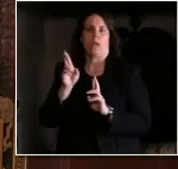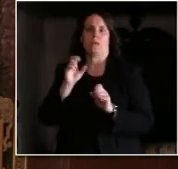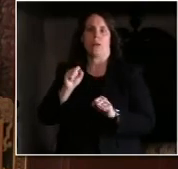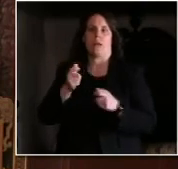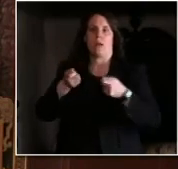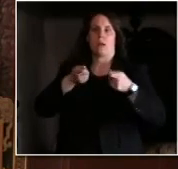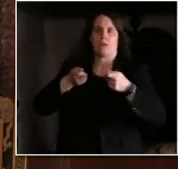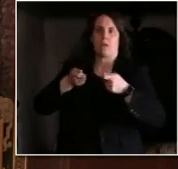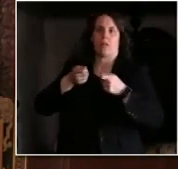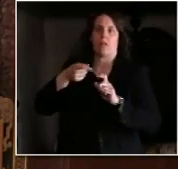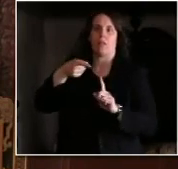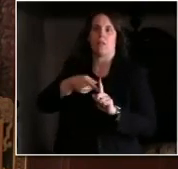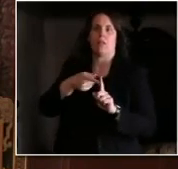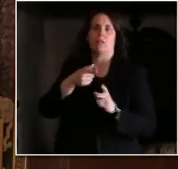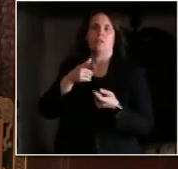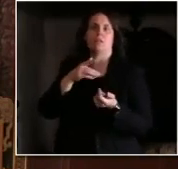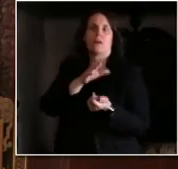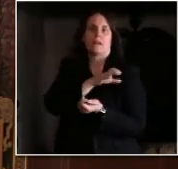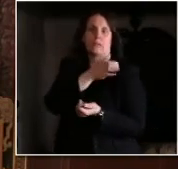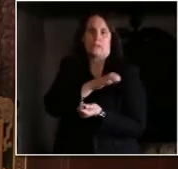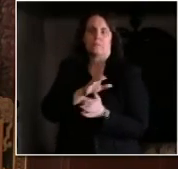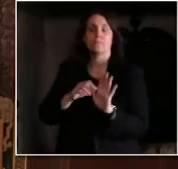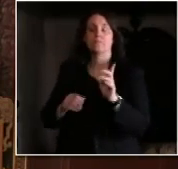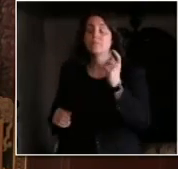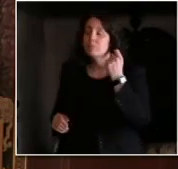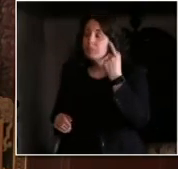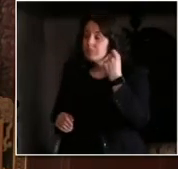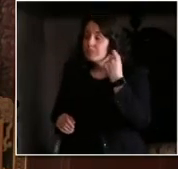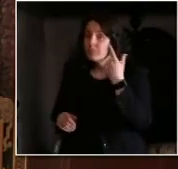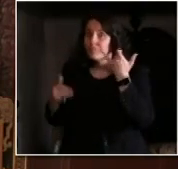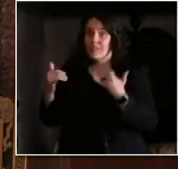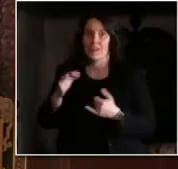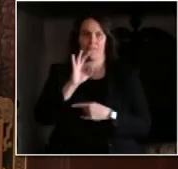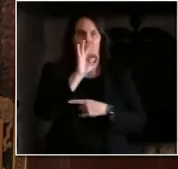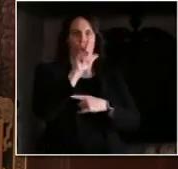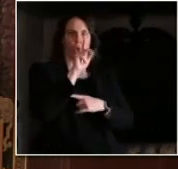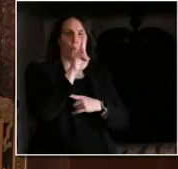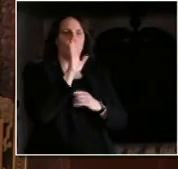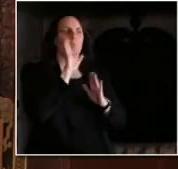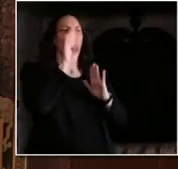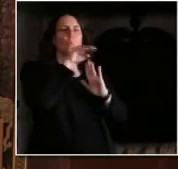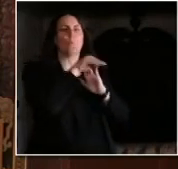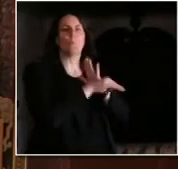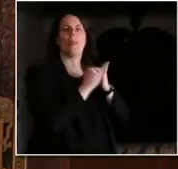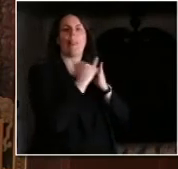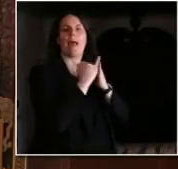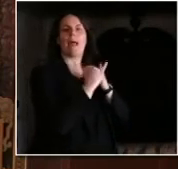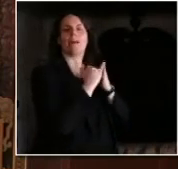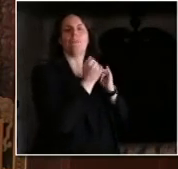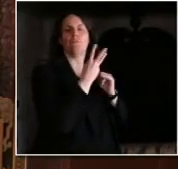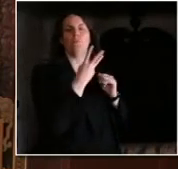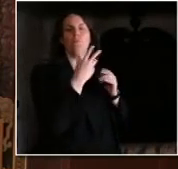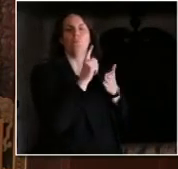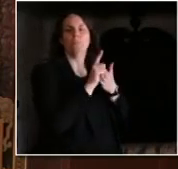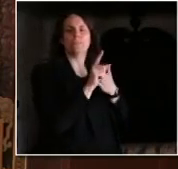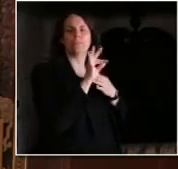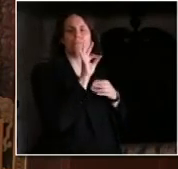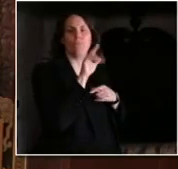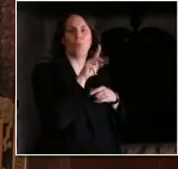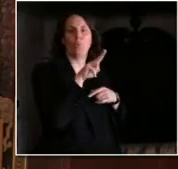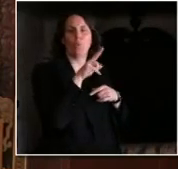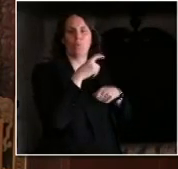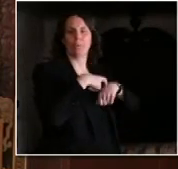so about sometime in the spring we do surveillance on influenza which is a predominant cause of respiratory